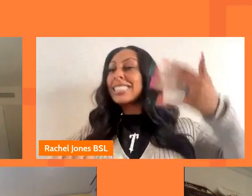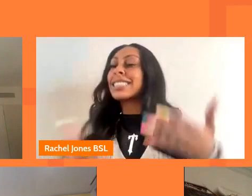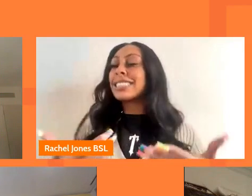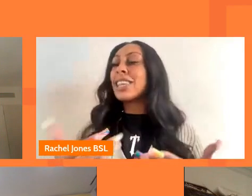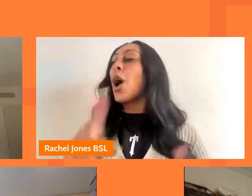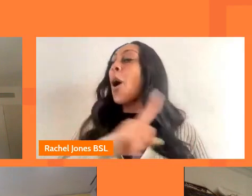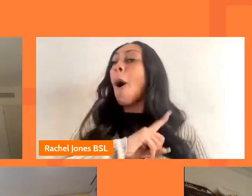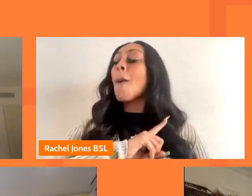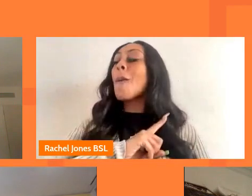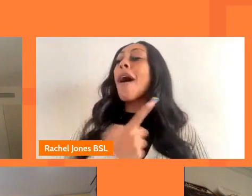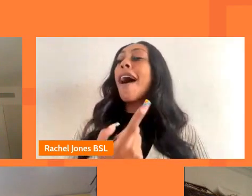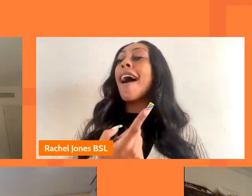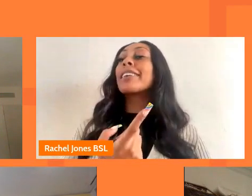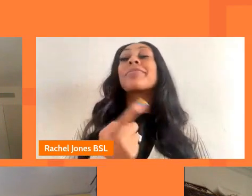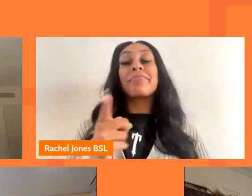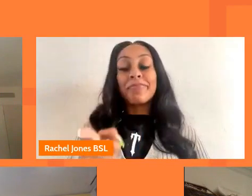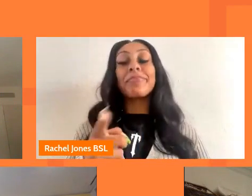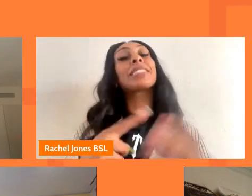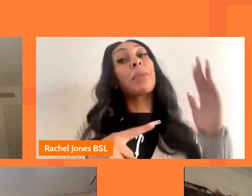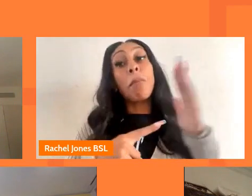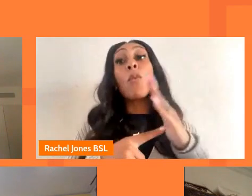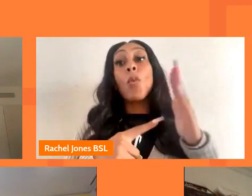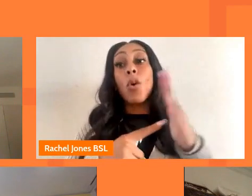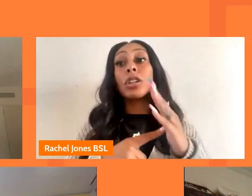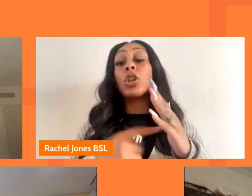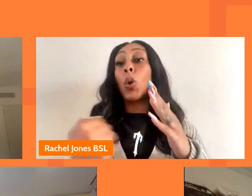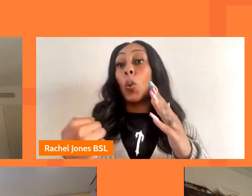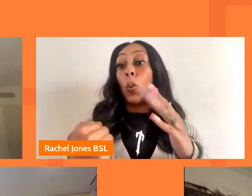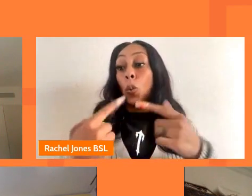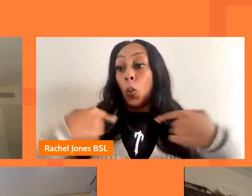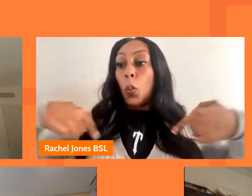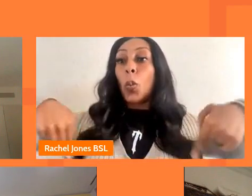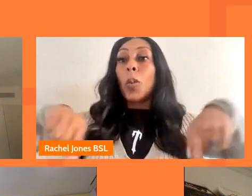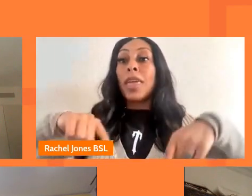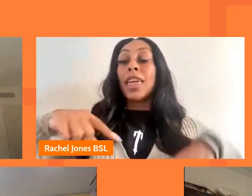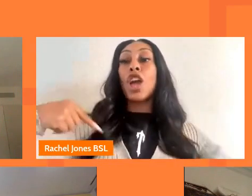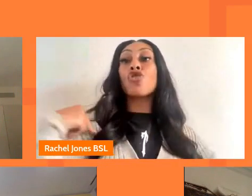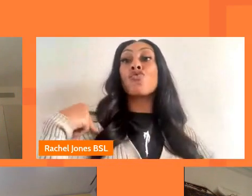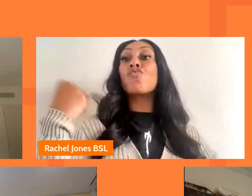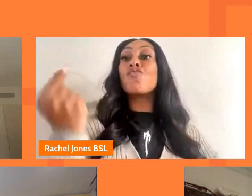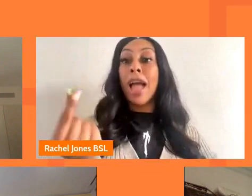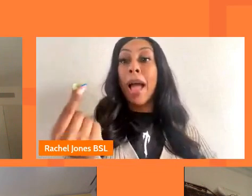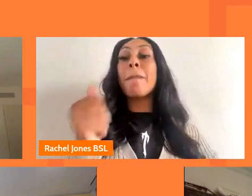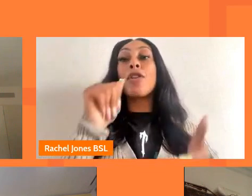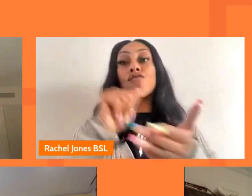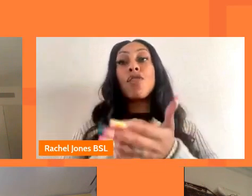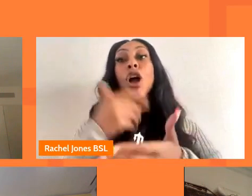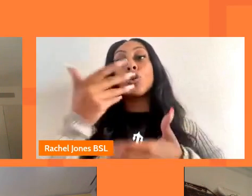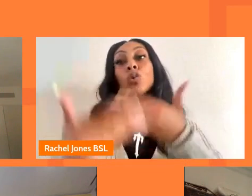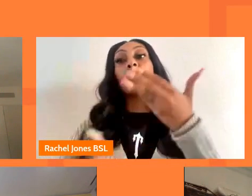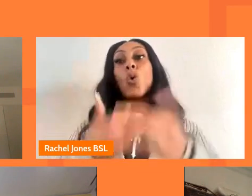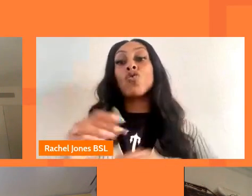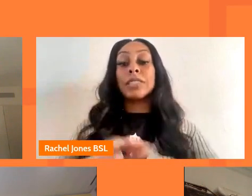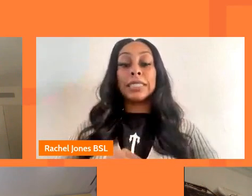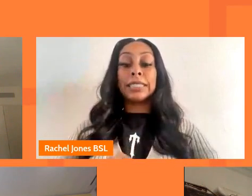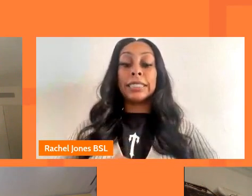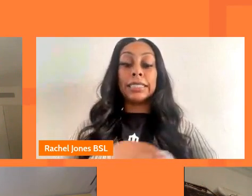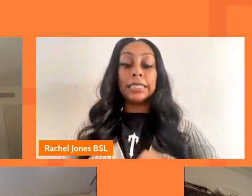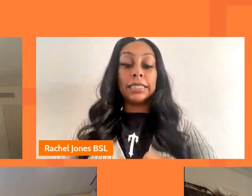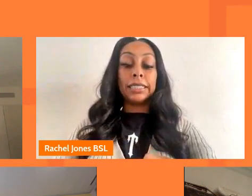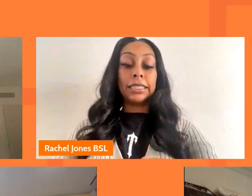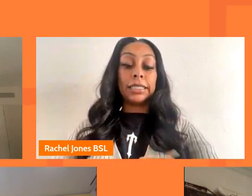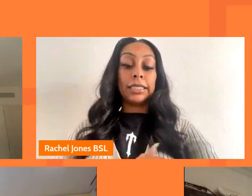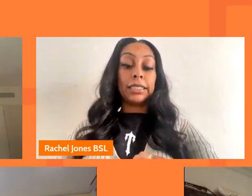it's absolutely crucial that we represent uh and find those stories um across the whole of uh